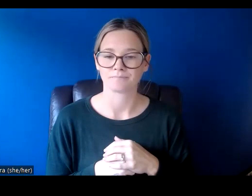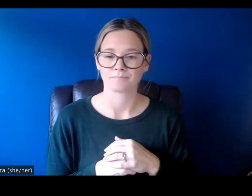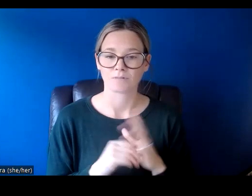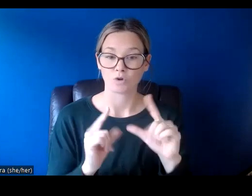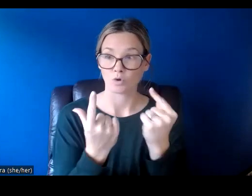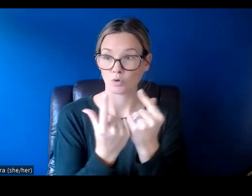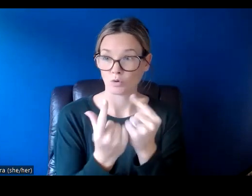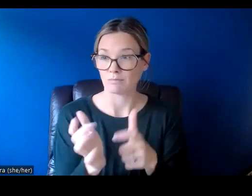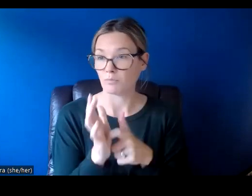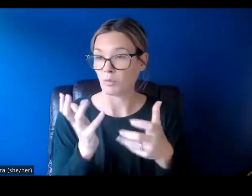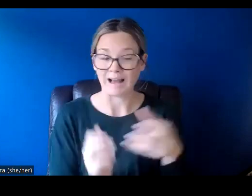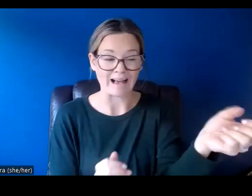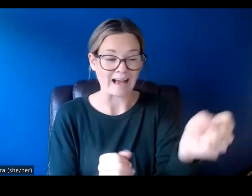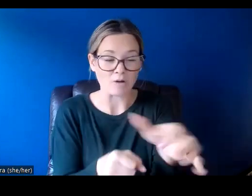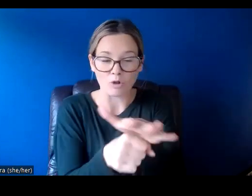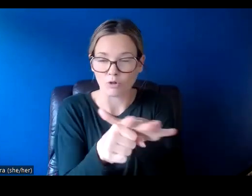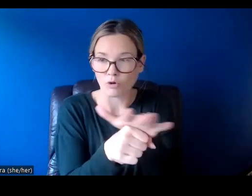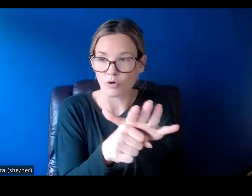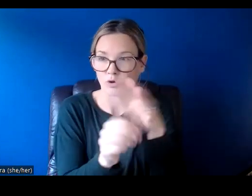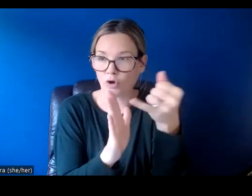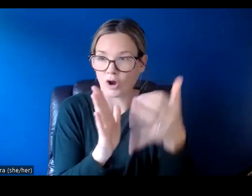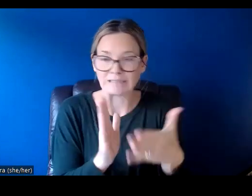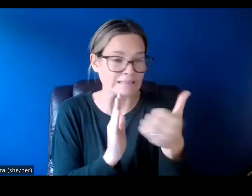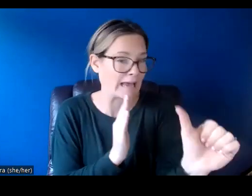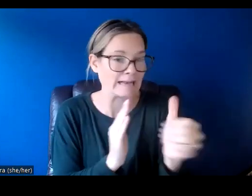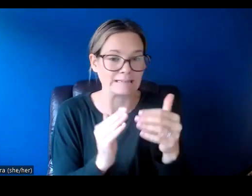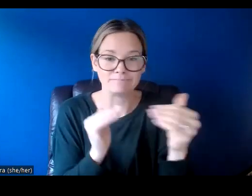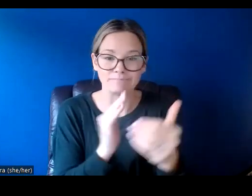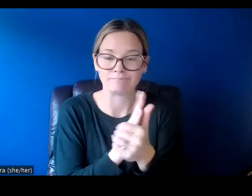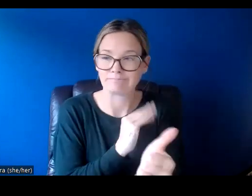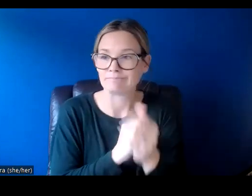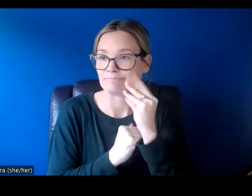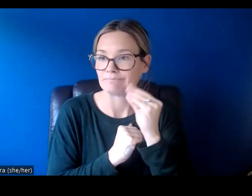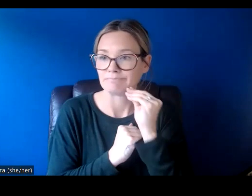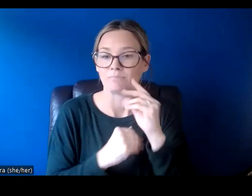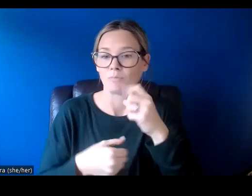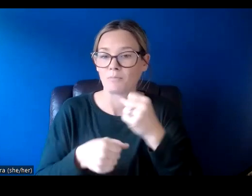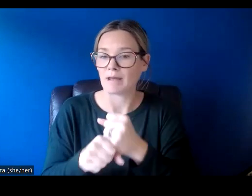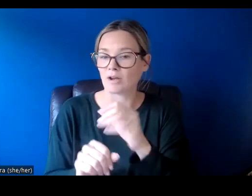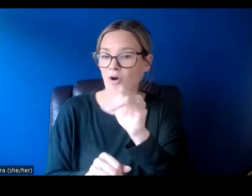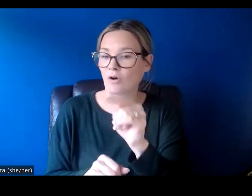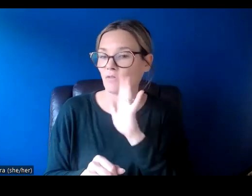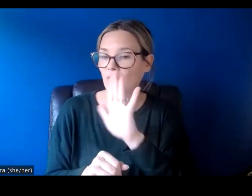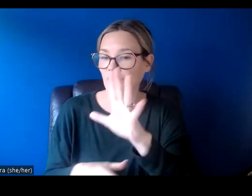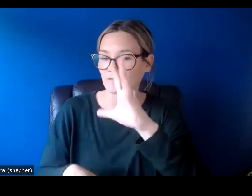hire a local artist at any level of experience to produce any form of public art in their community- in their neighborhood.